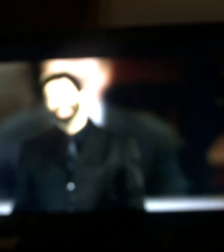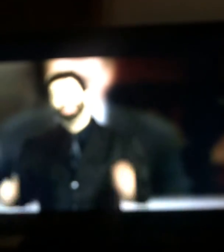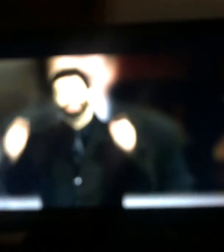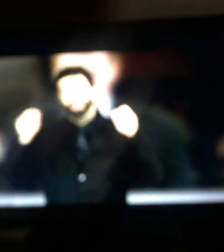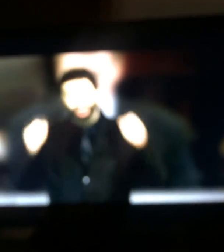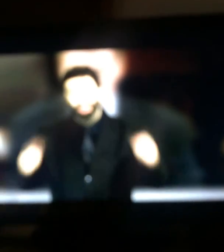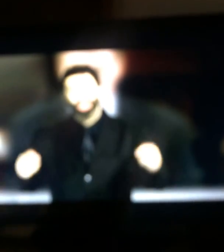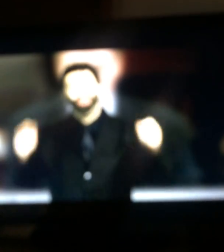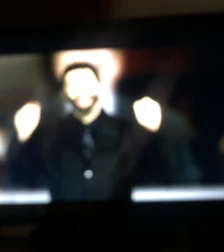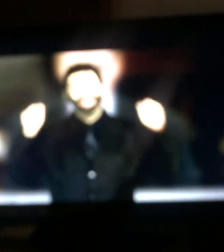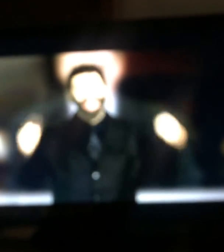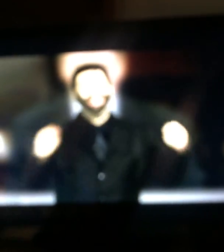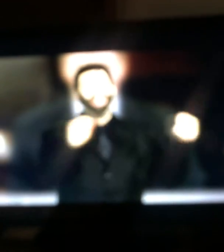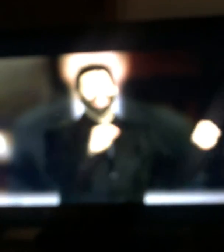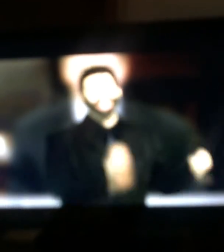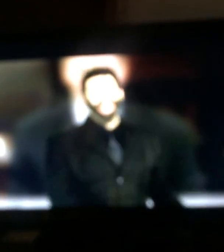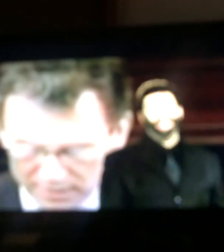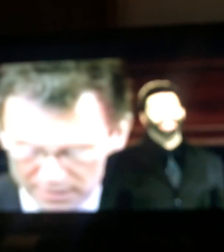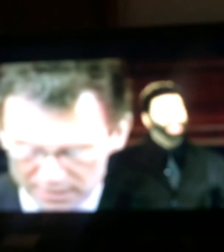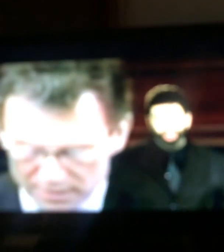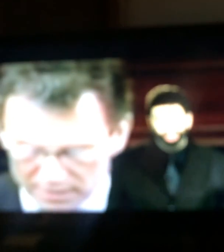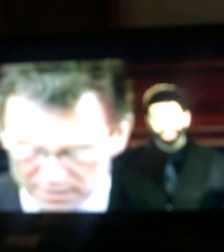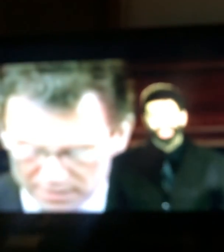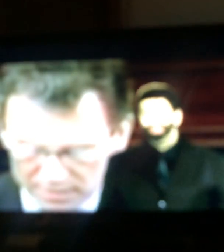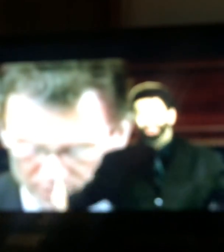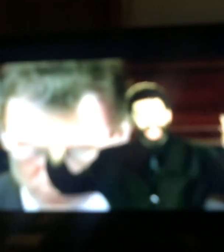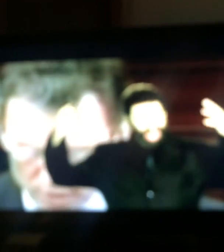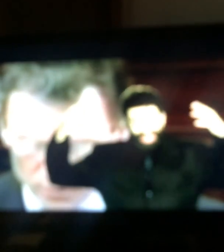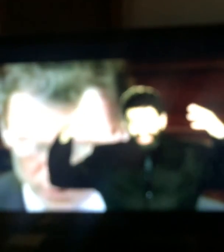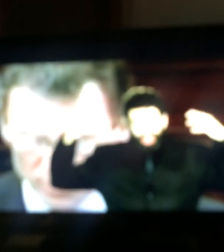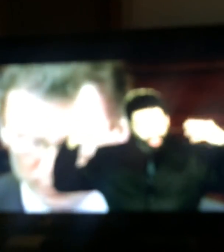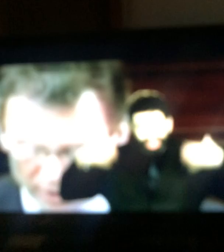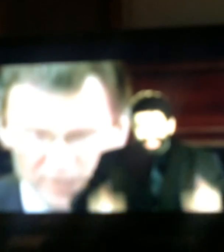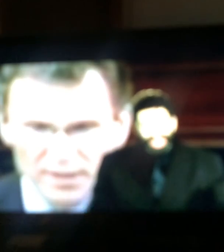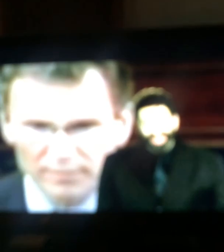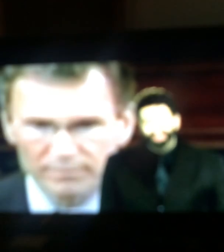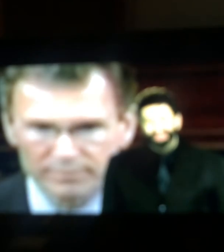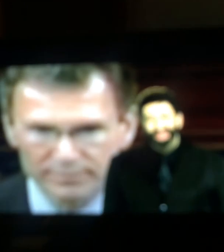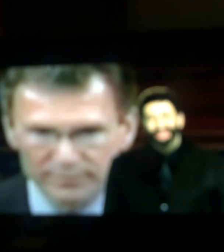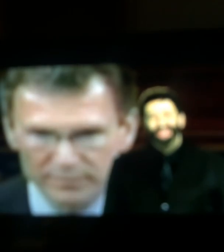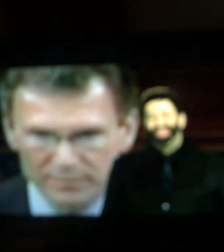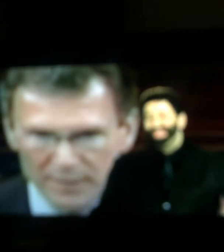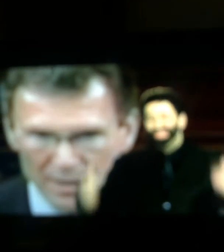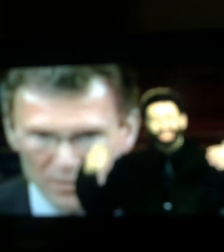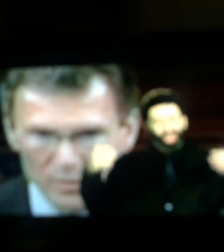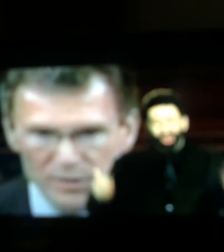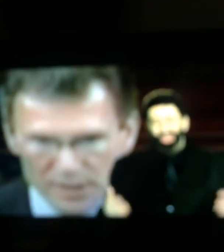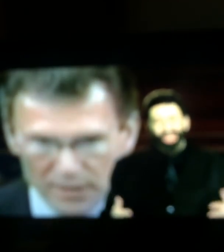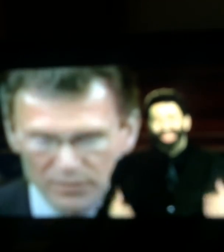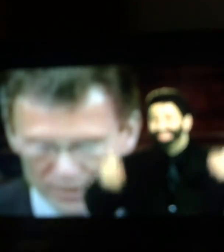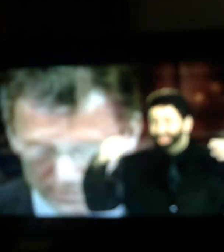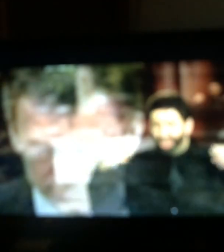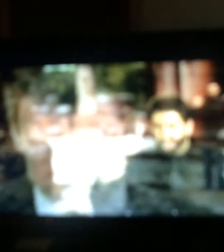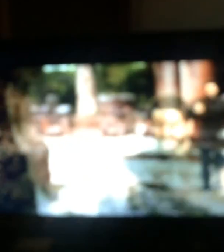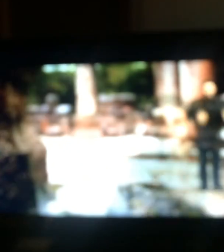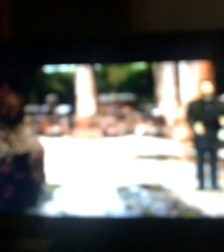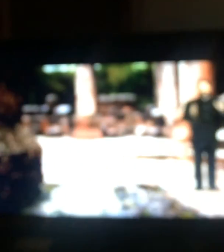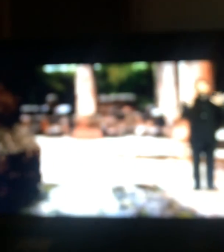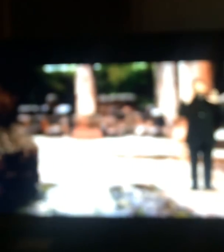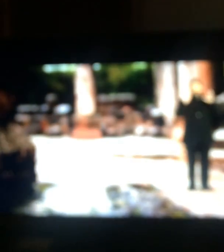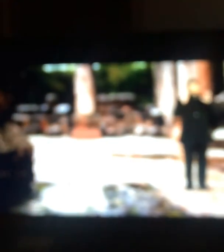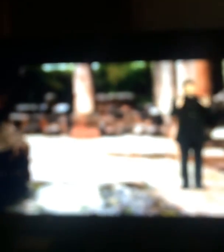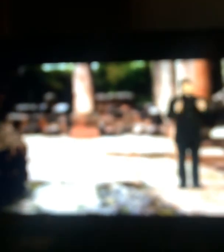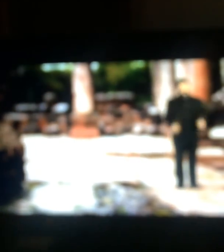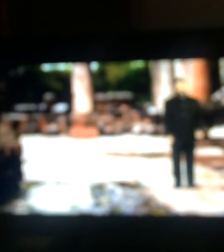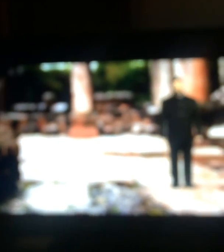we will do. He was referring to Isaiah 9-10, in other words. Even though he doesn't know what he's saying, he thinks it's encouraging, he doesn't know what he's saying.